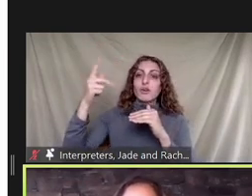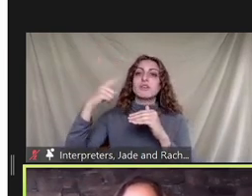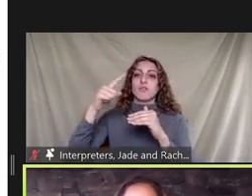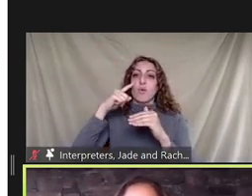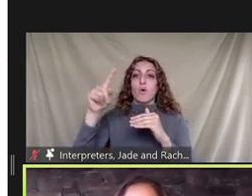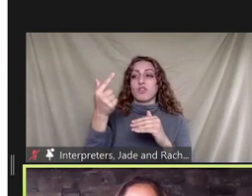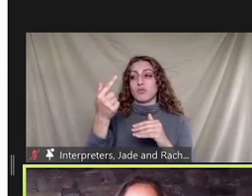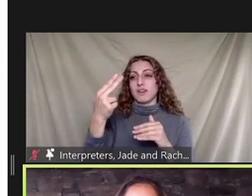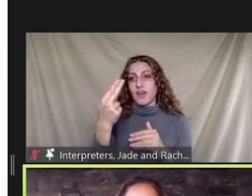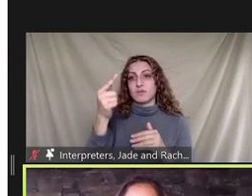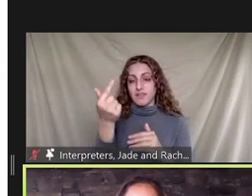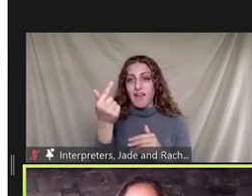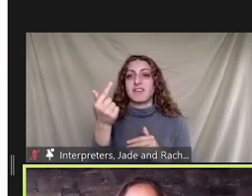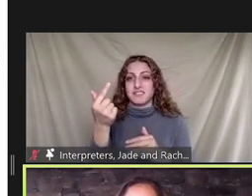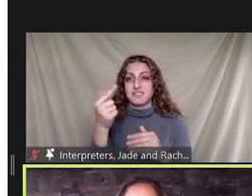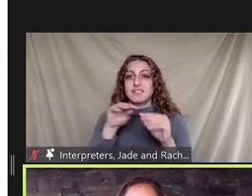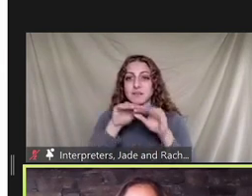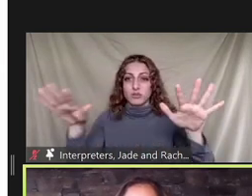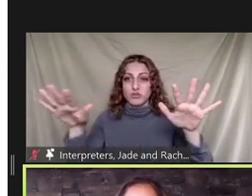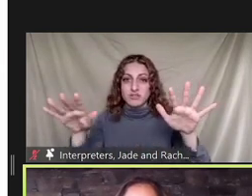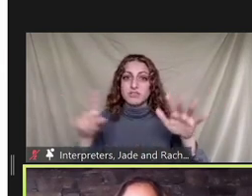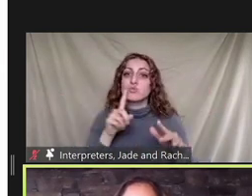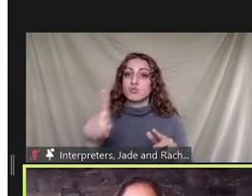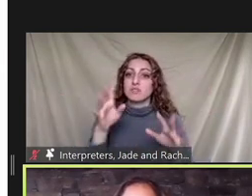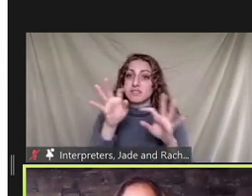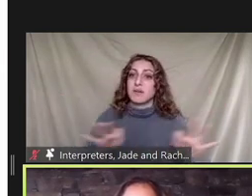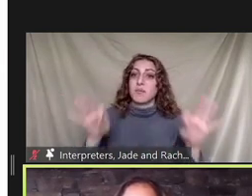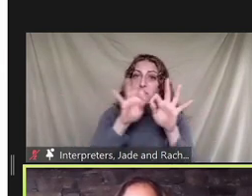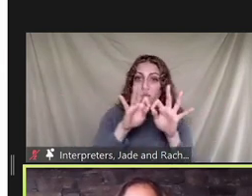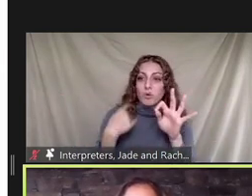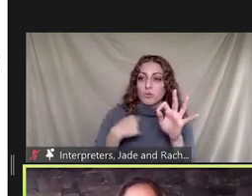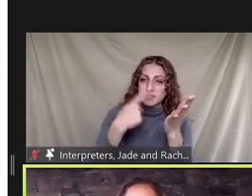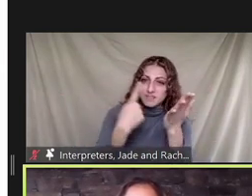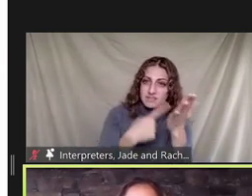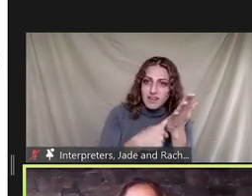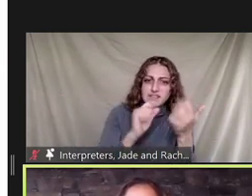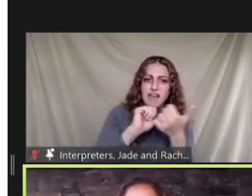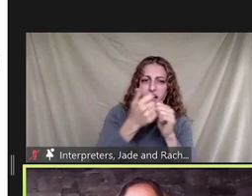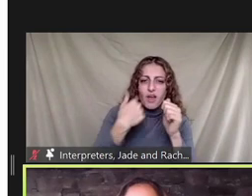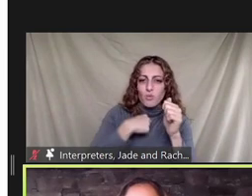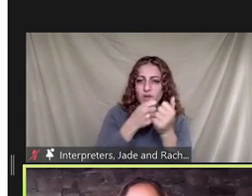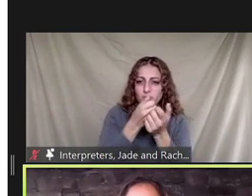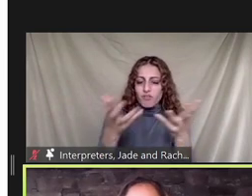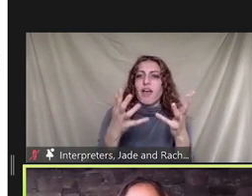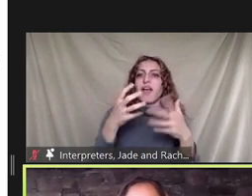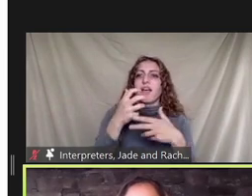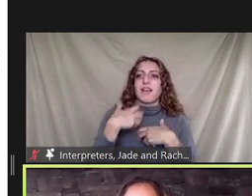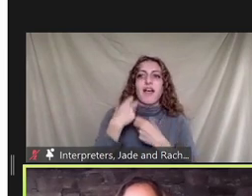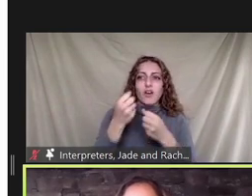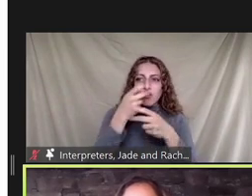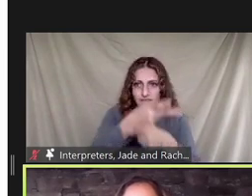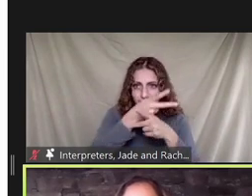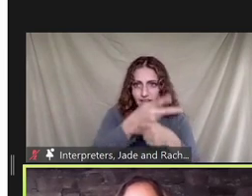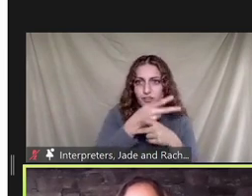engineering and chemistry to bear on how we provide healthcare and closes this loop on um we often think about climate